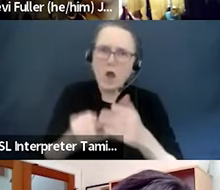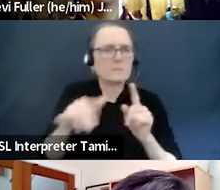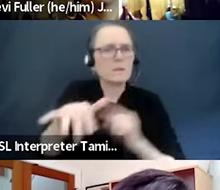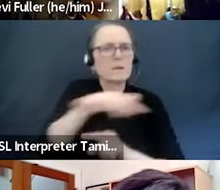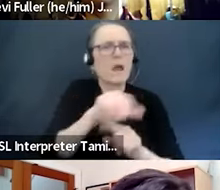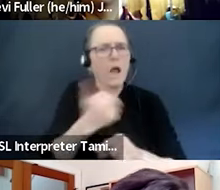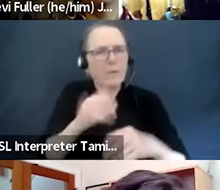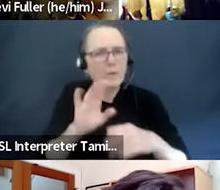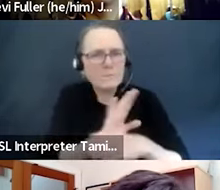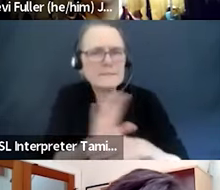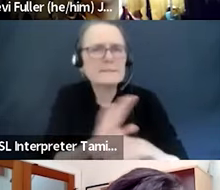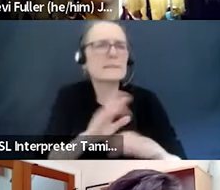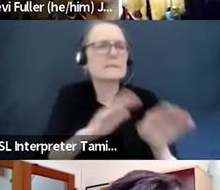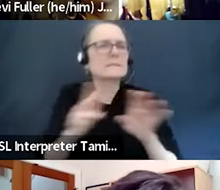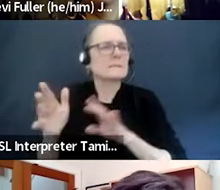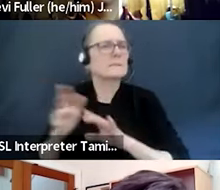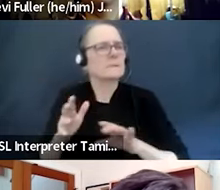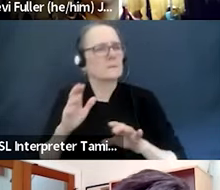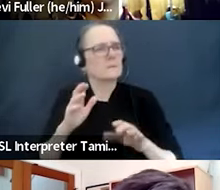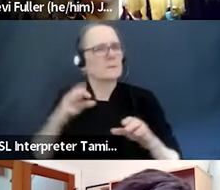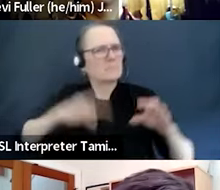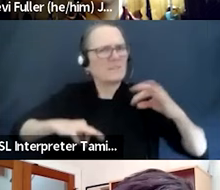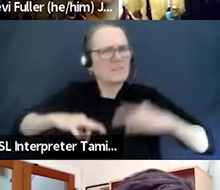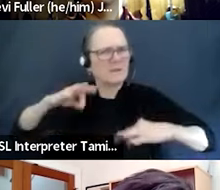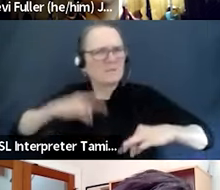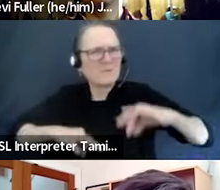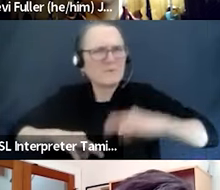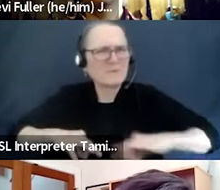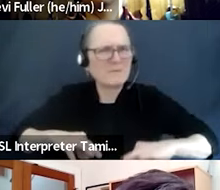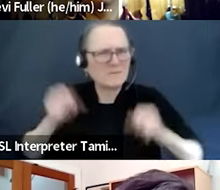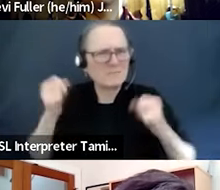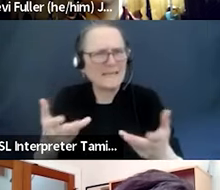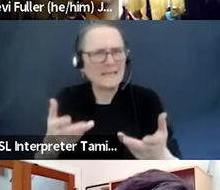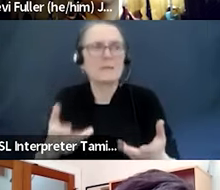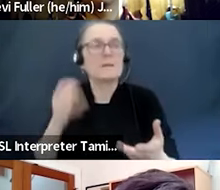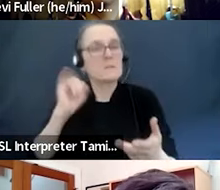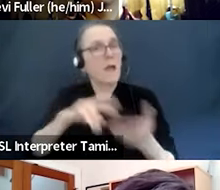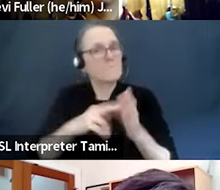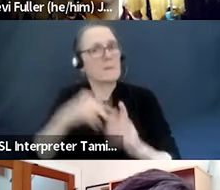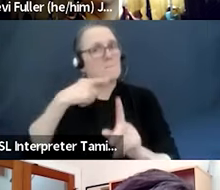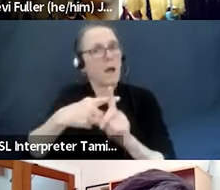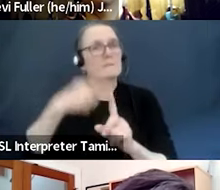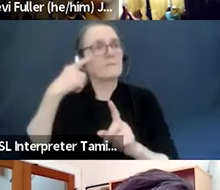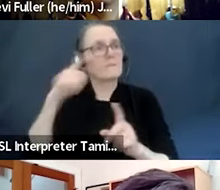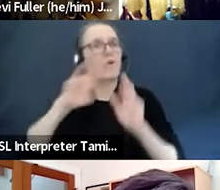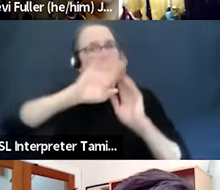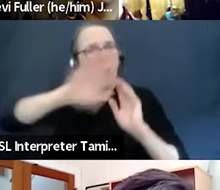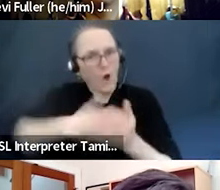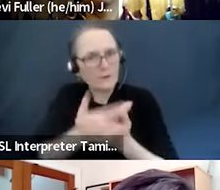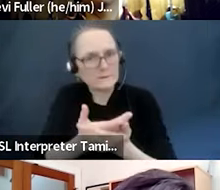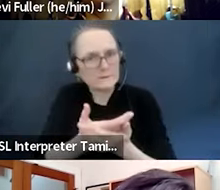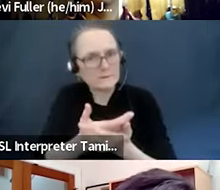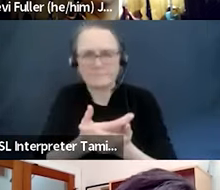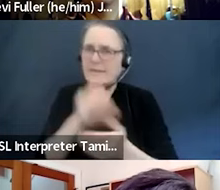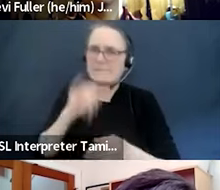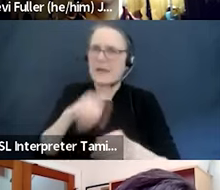the arts as a public good, because I don't think it's framed that way now. And I think that's really part of our story, that we really do provide